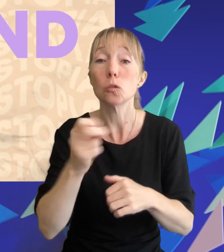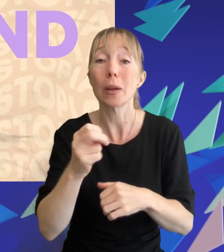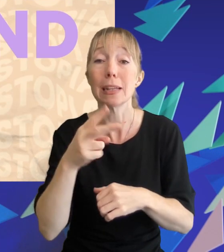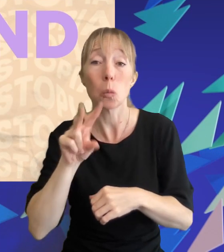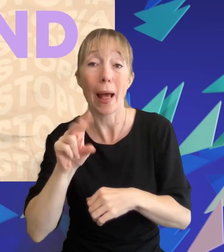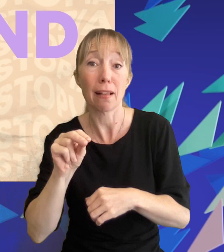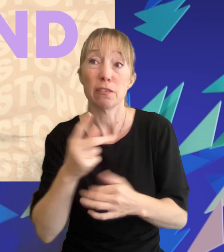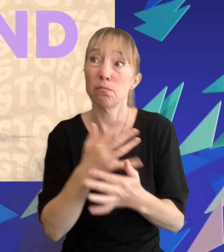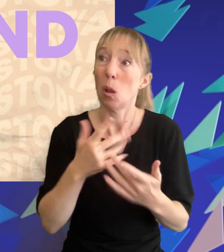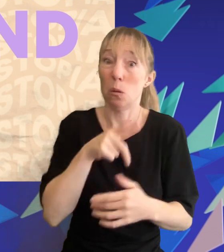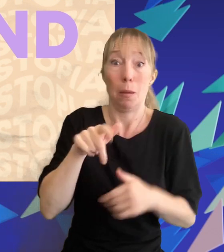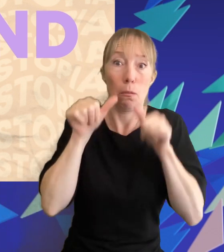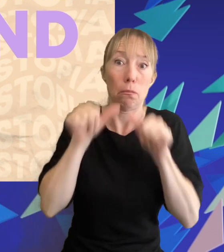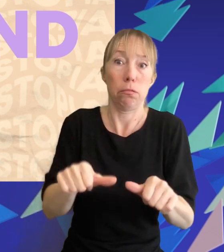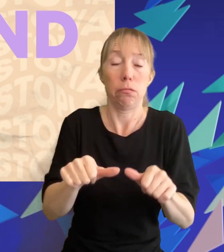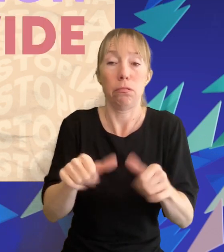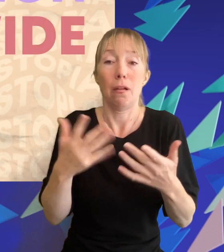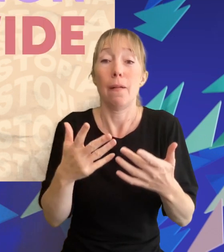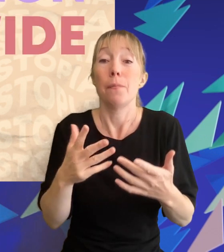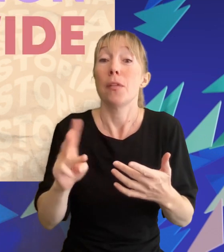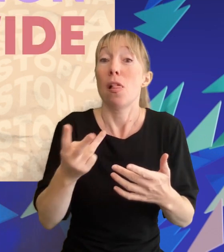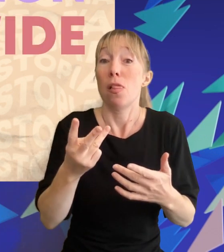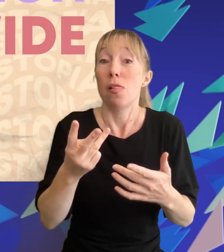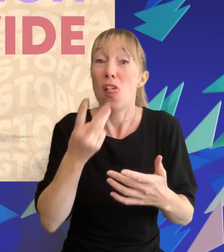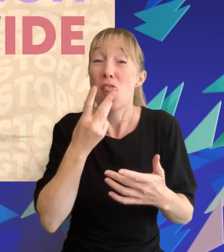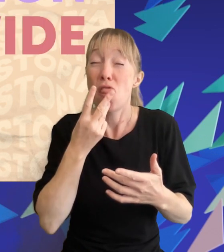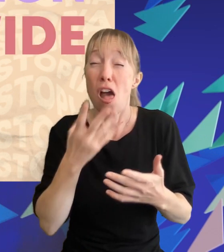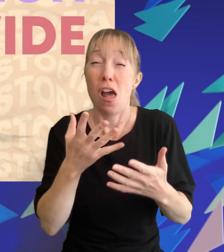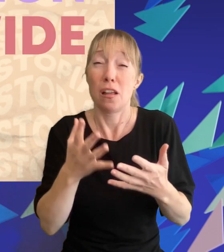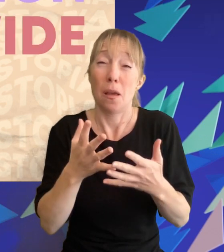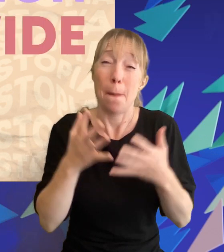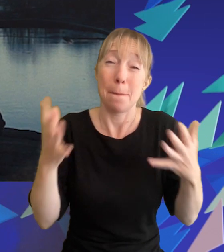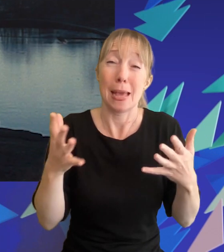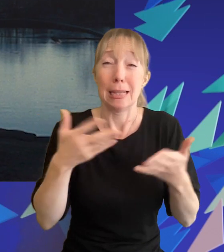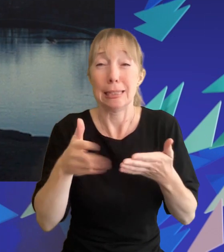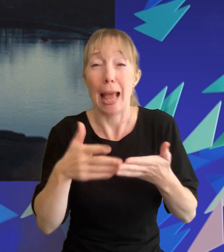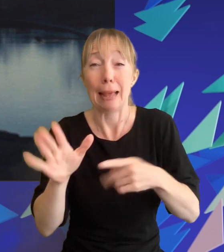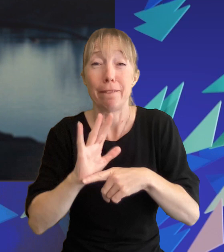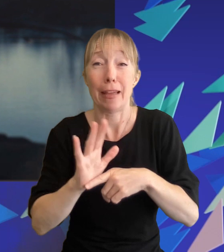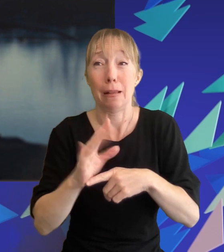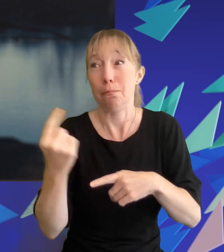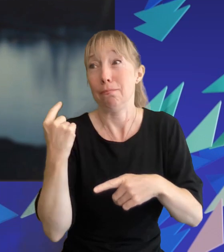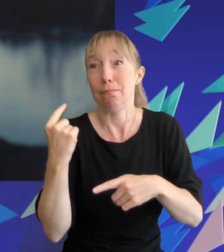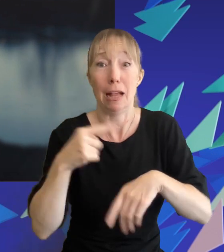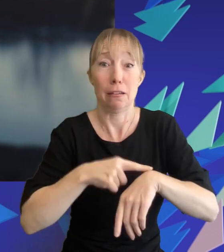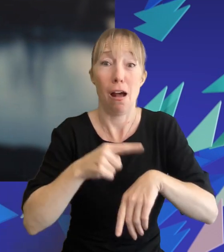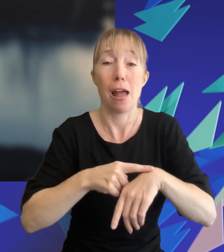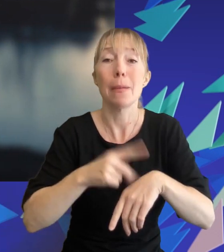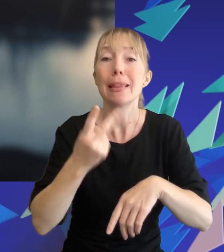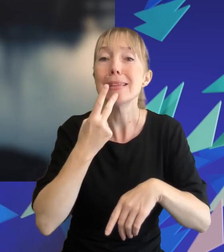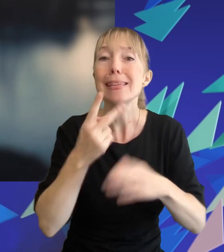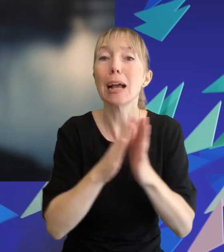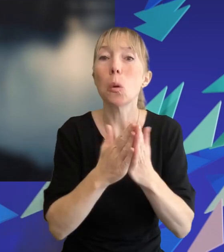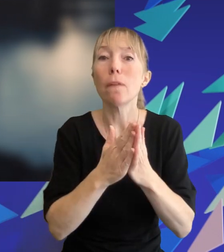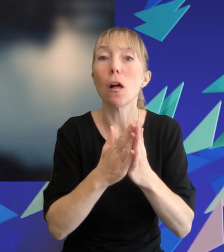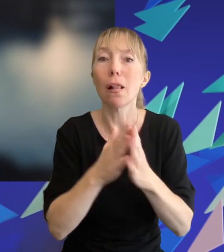opening weekend gross was the third largest of any film in north america at the time and the second novel in the series catching fire